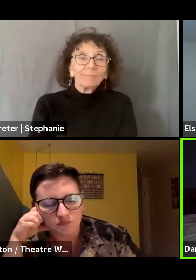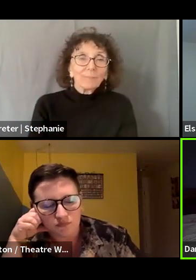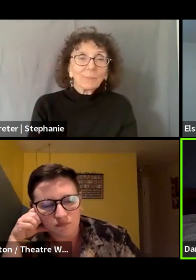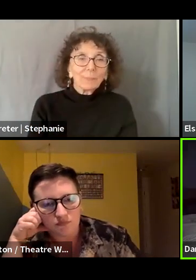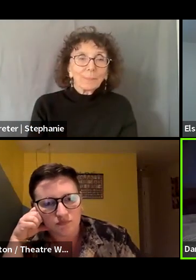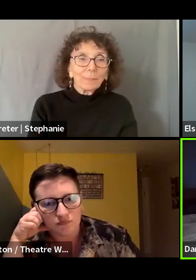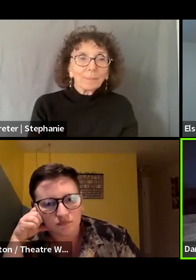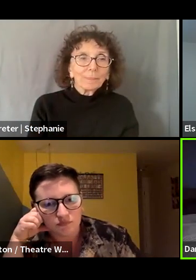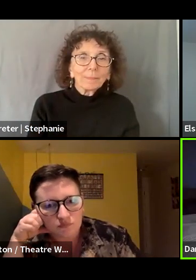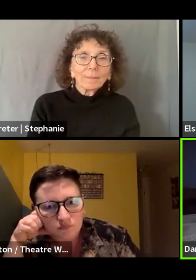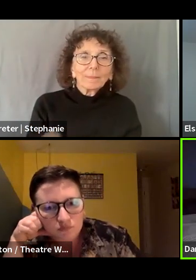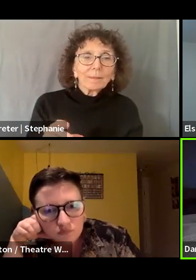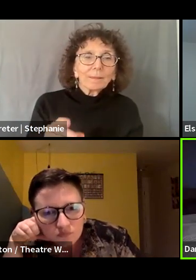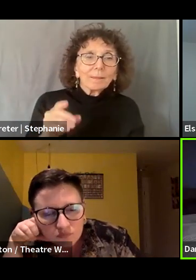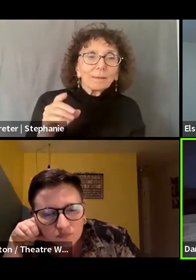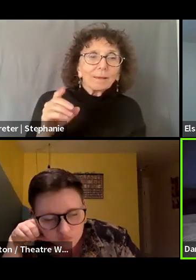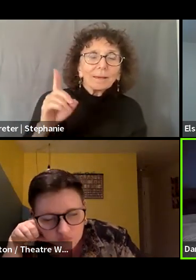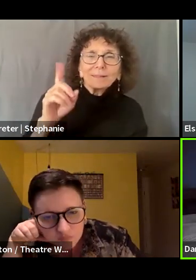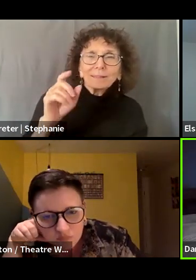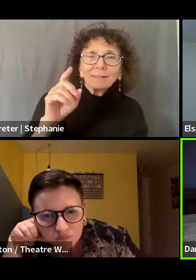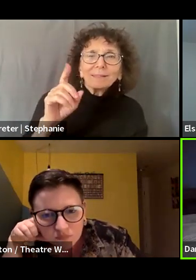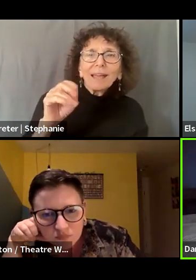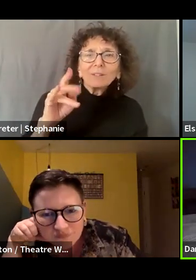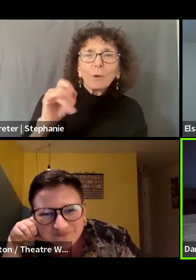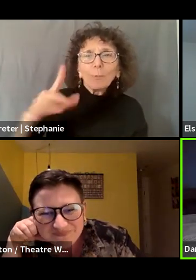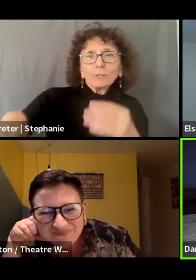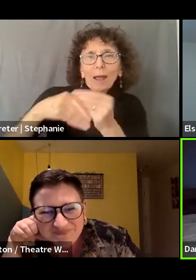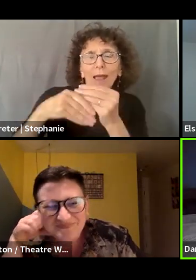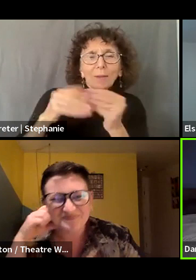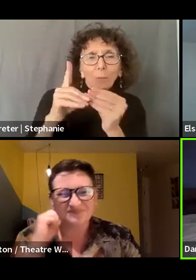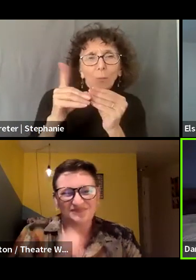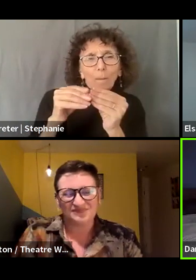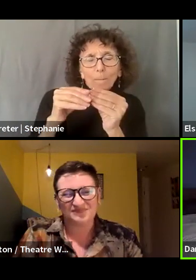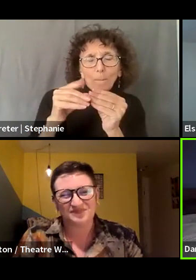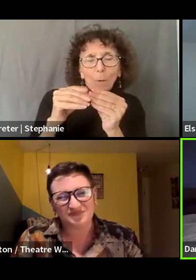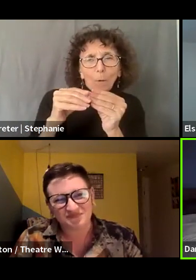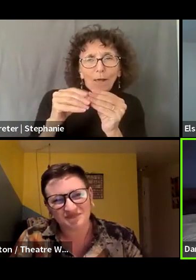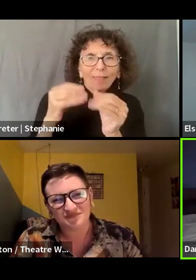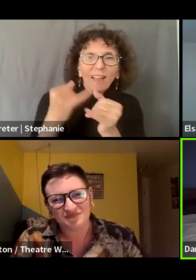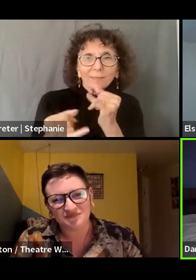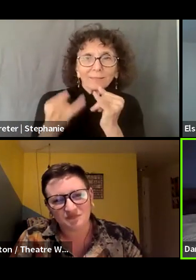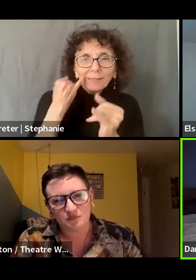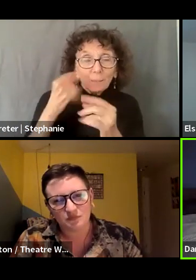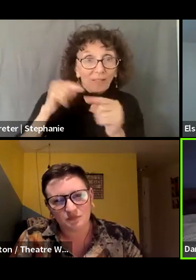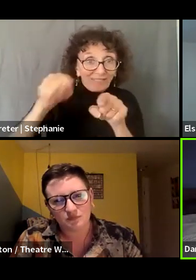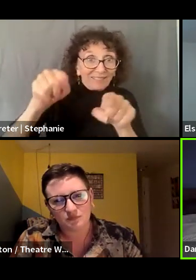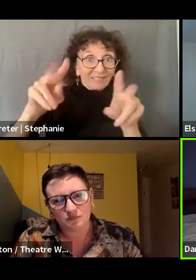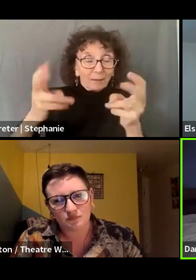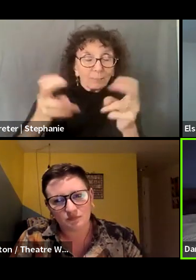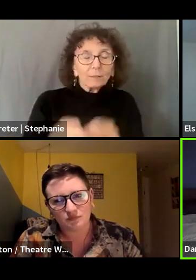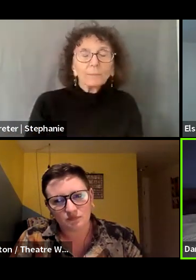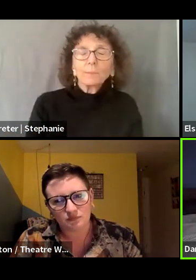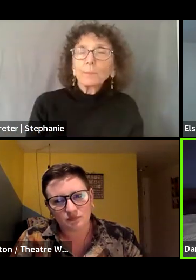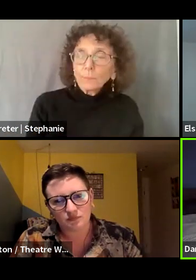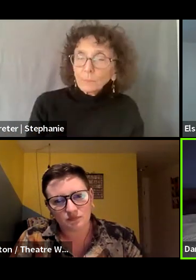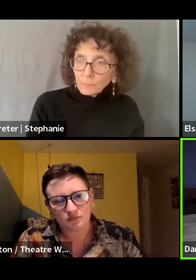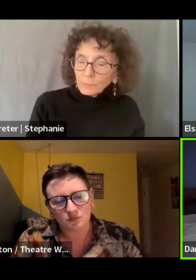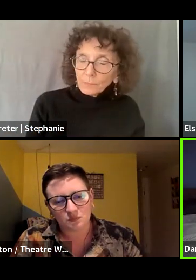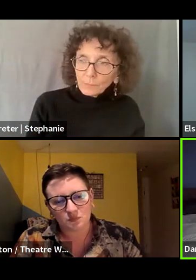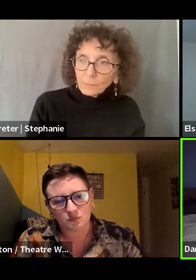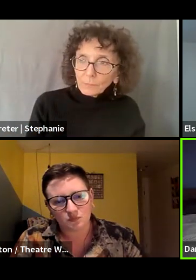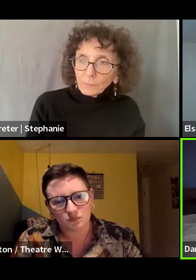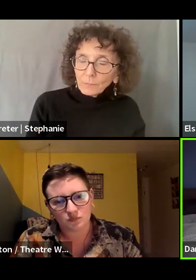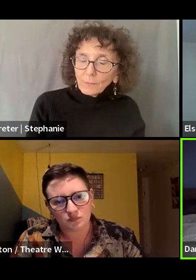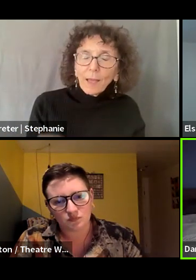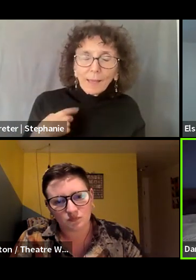Really quick too, I guess just the last thing that I will offer around all of this is with all of these practices, right, and I'm